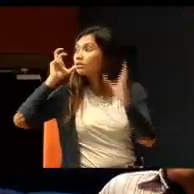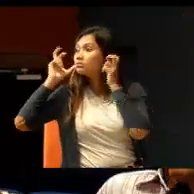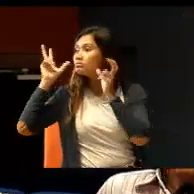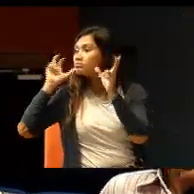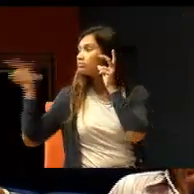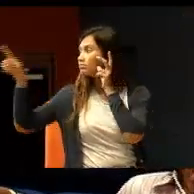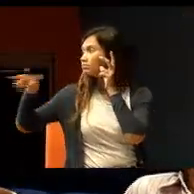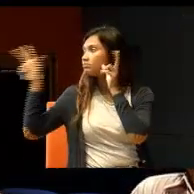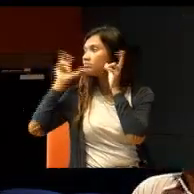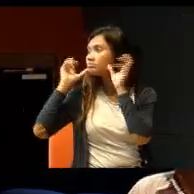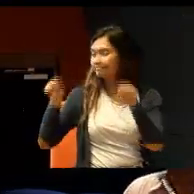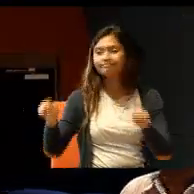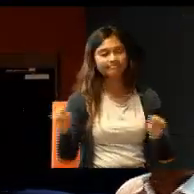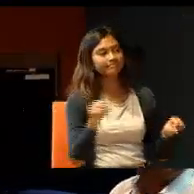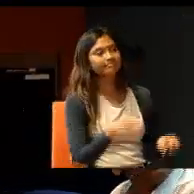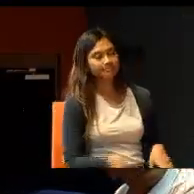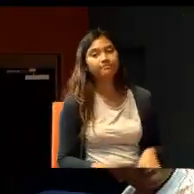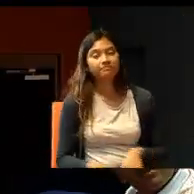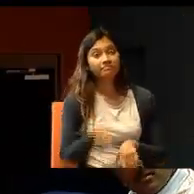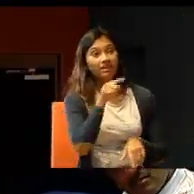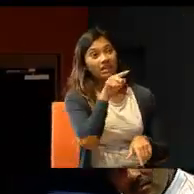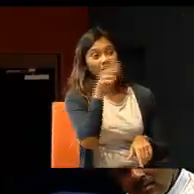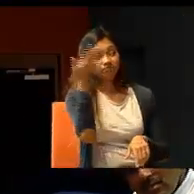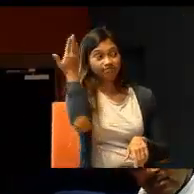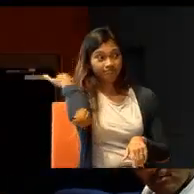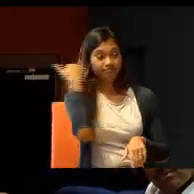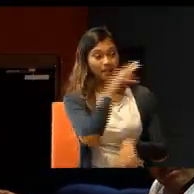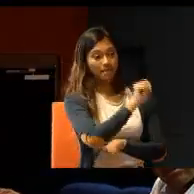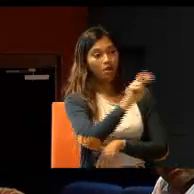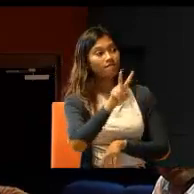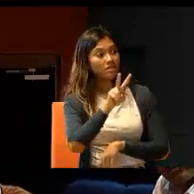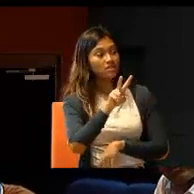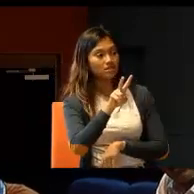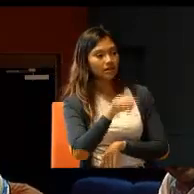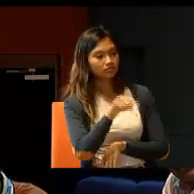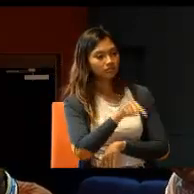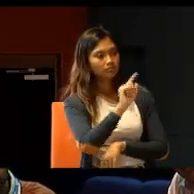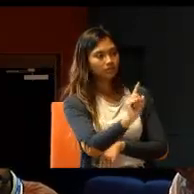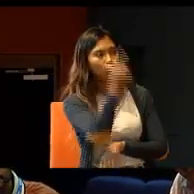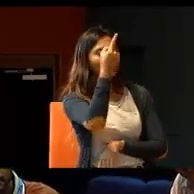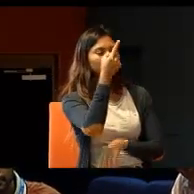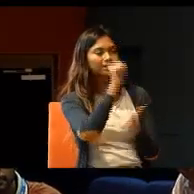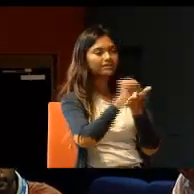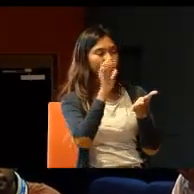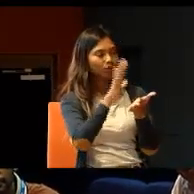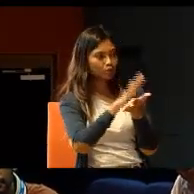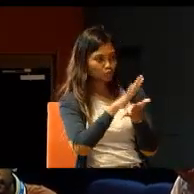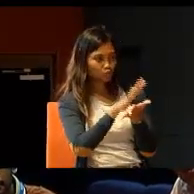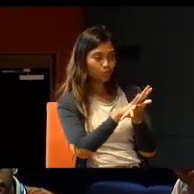Good. Can you all hear me? Yes, in those days, Mount Vernon, was the only secondary school,